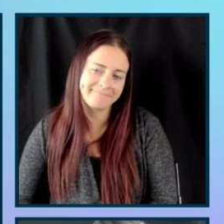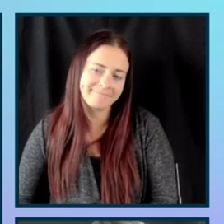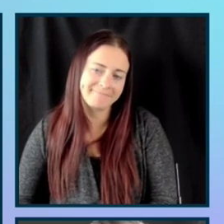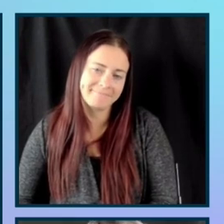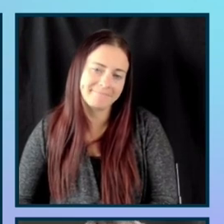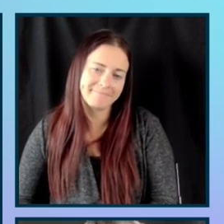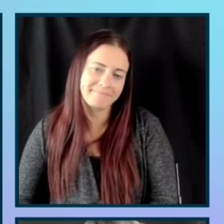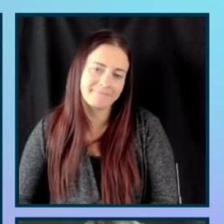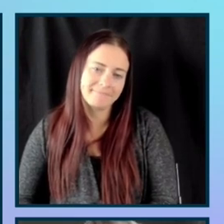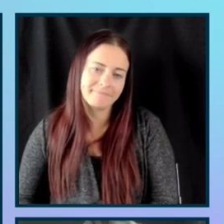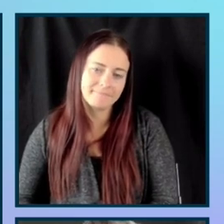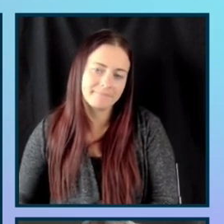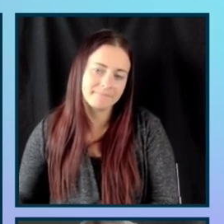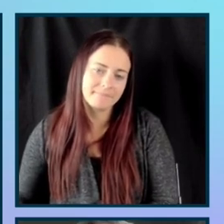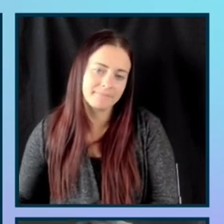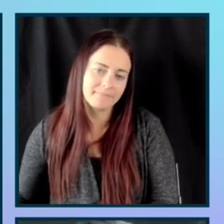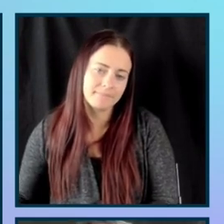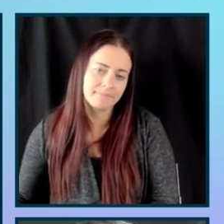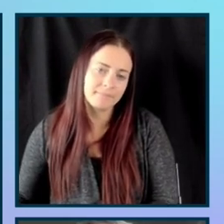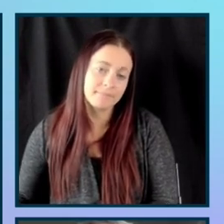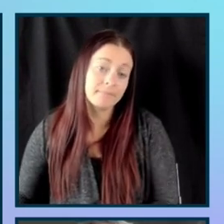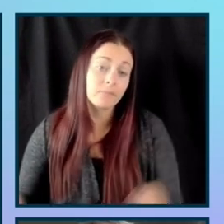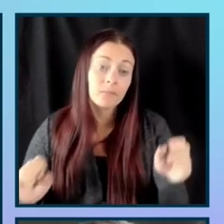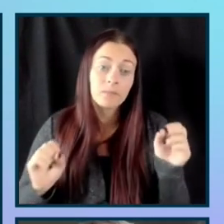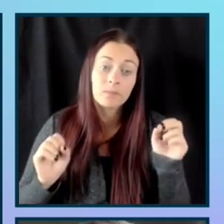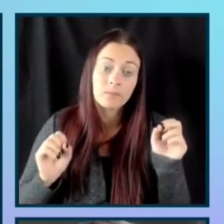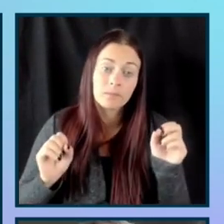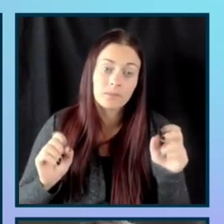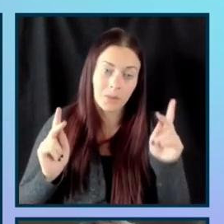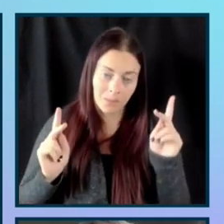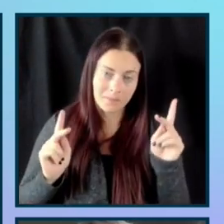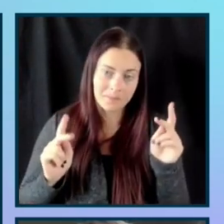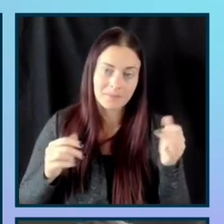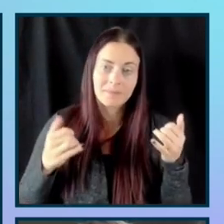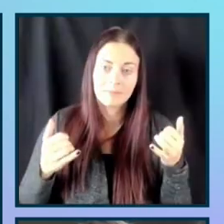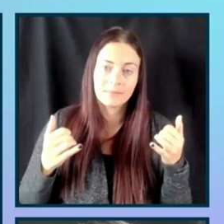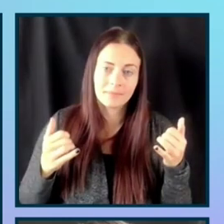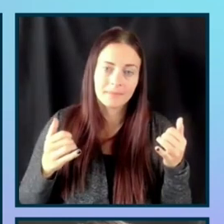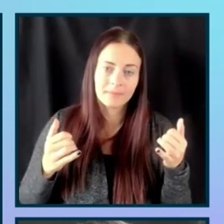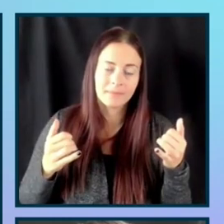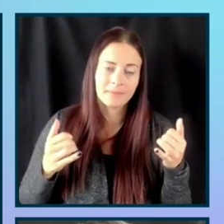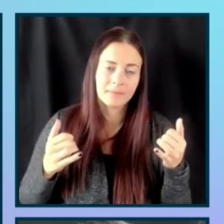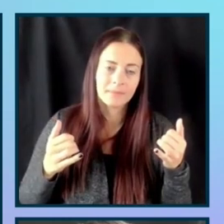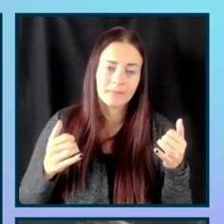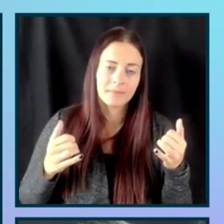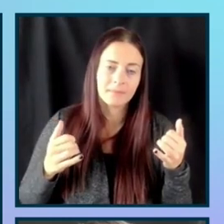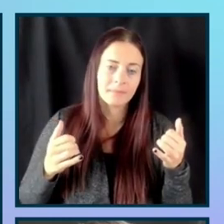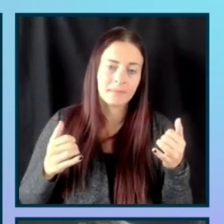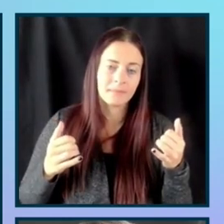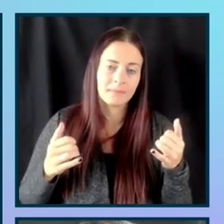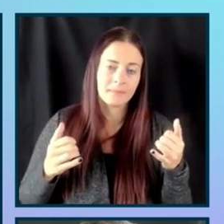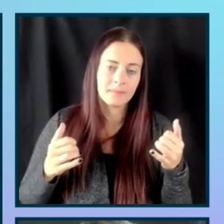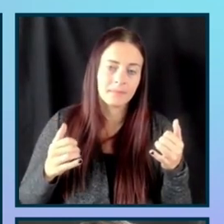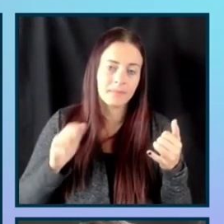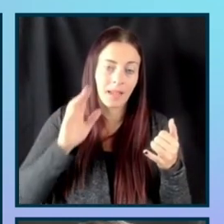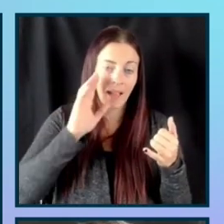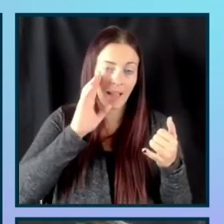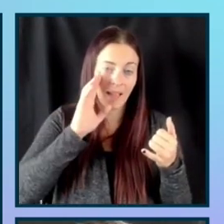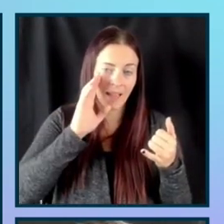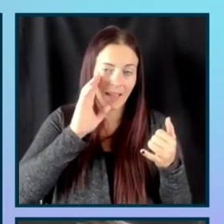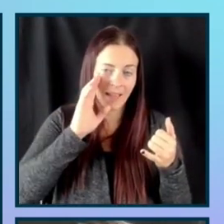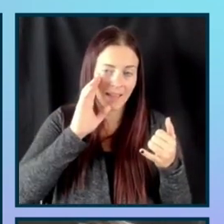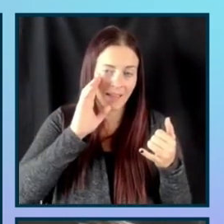Okay. Um, and so I am going to leave the, the nitty gritty